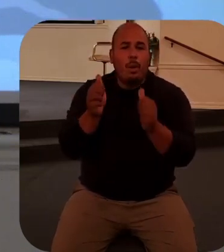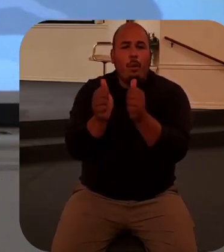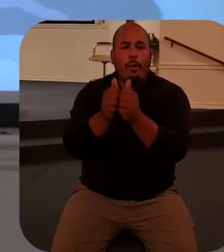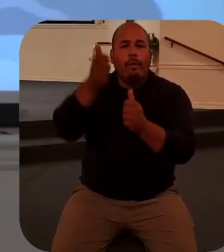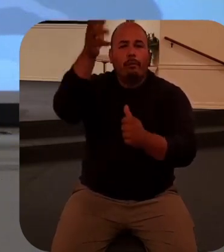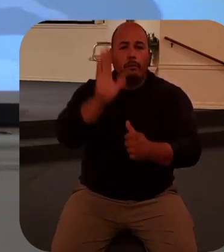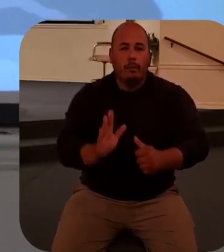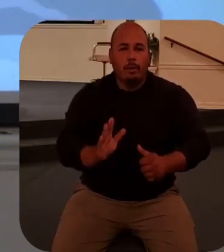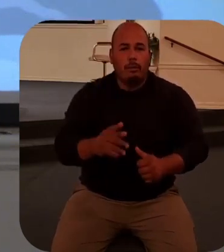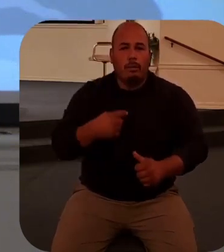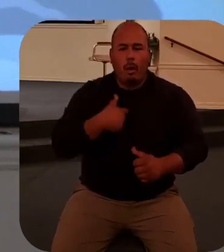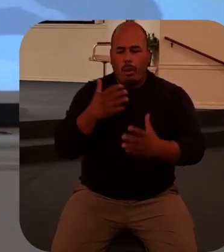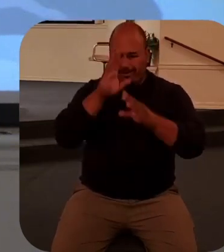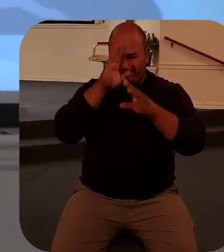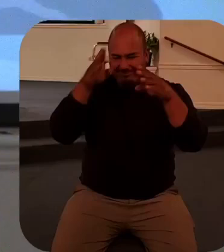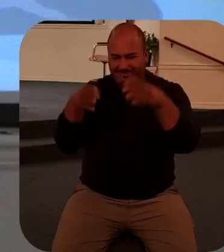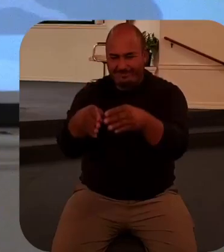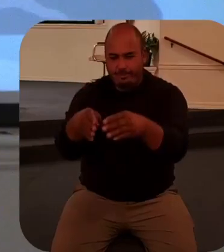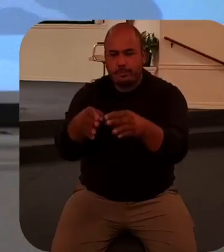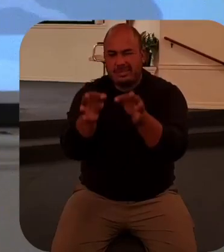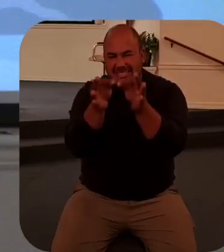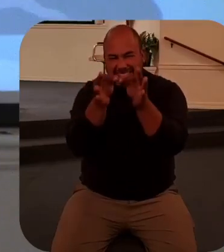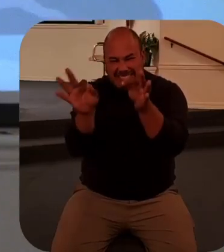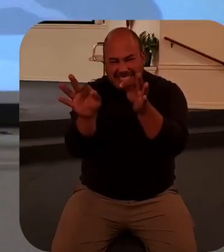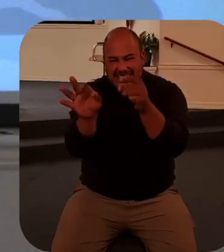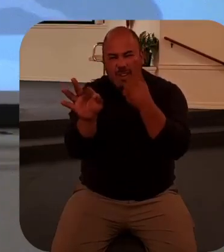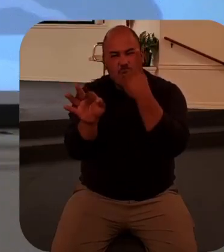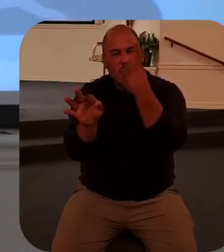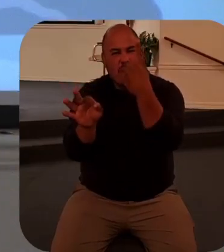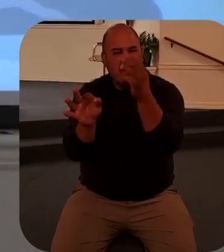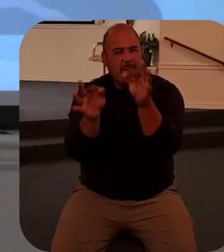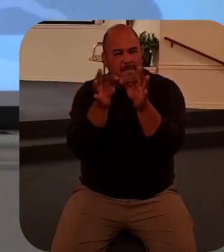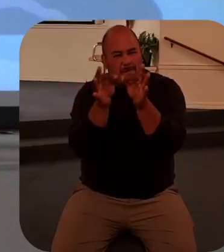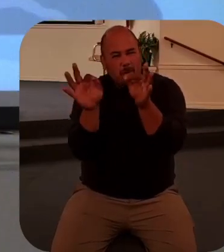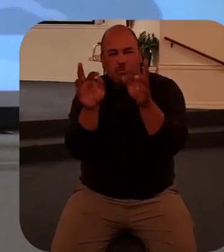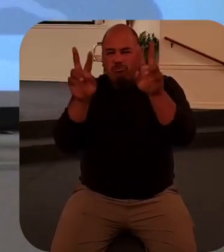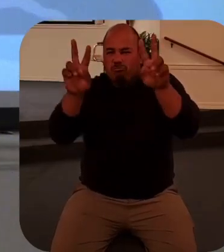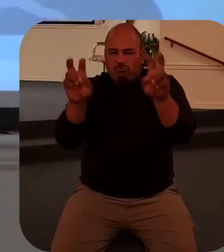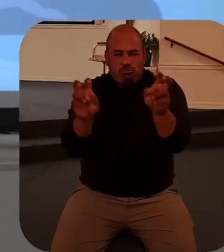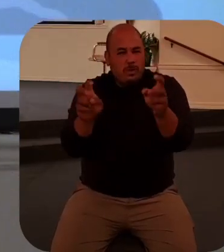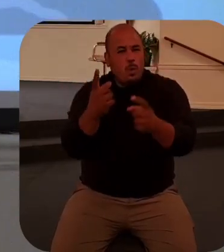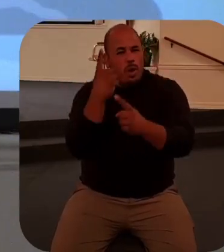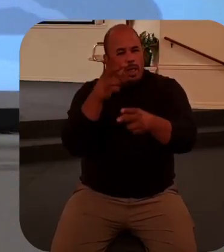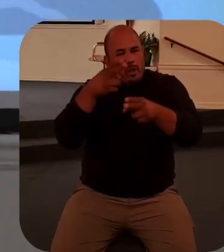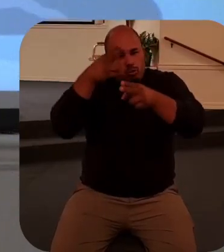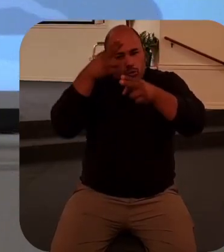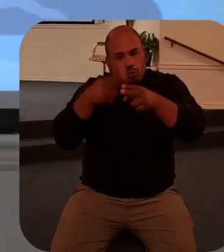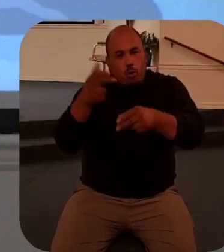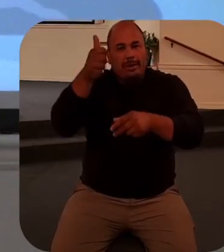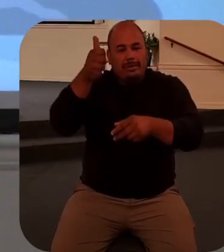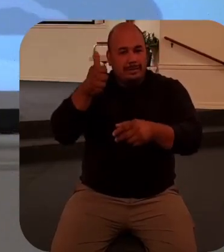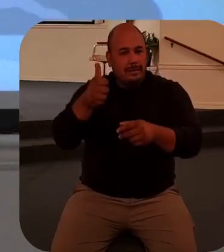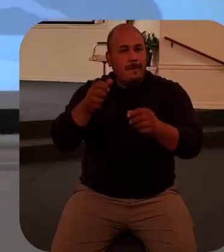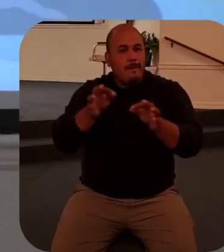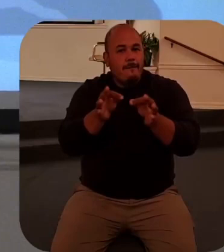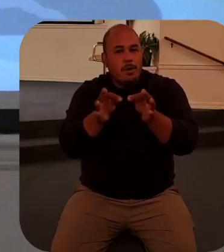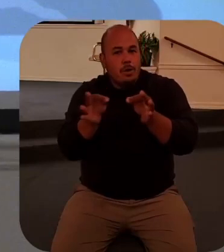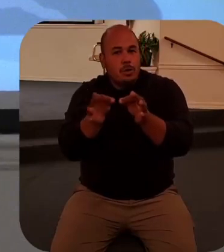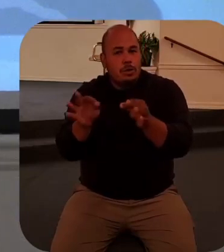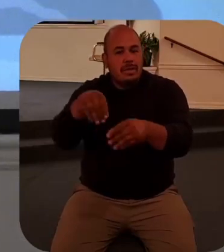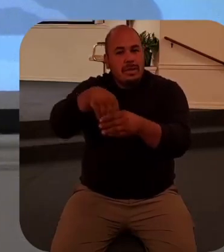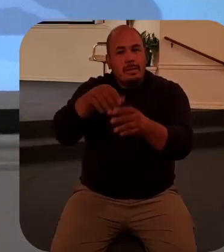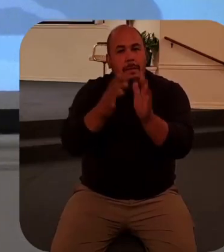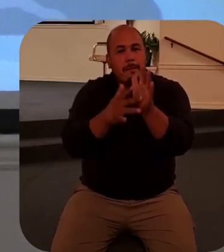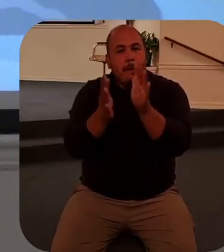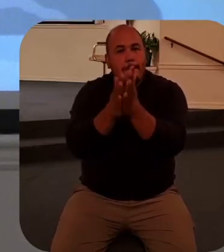verse in this story. It's the shortest verse in the story. It's one of the shortest verses in the whole Bible, so see if you